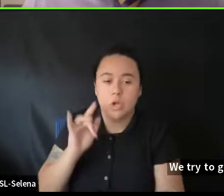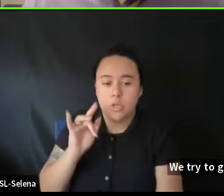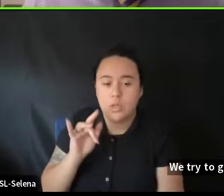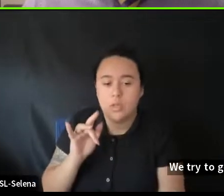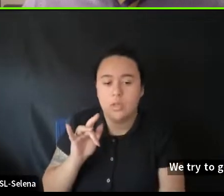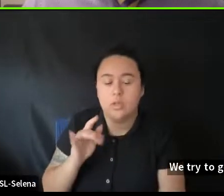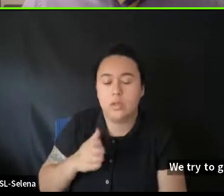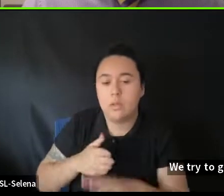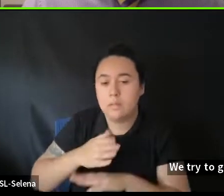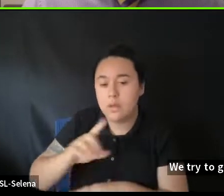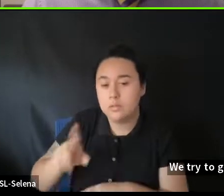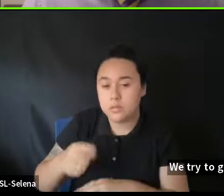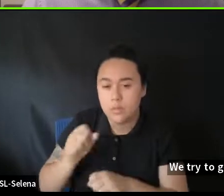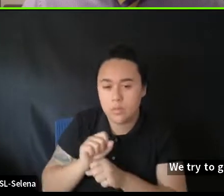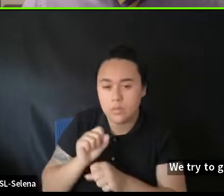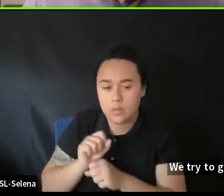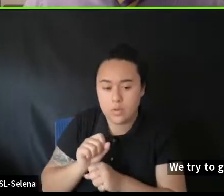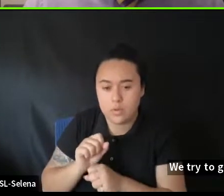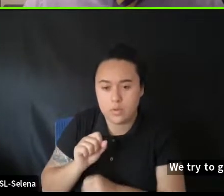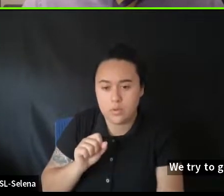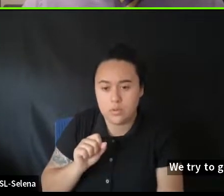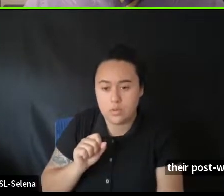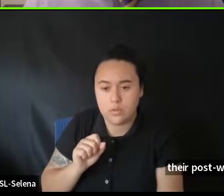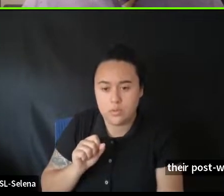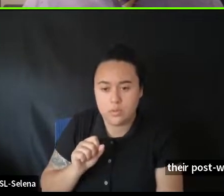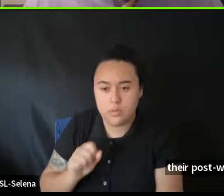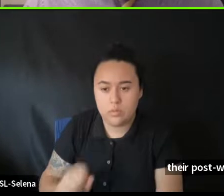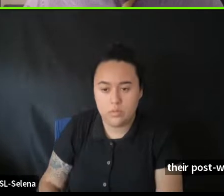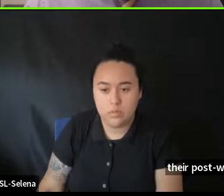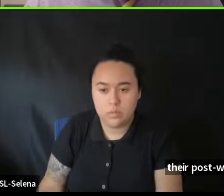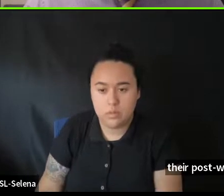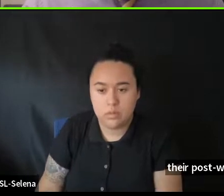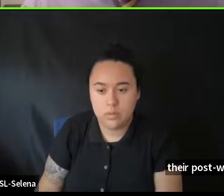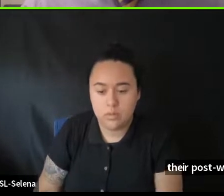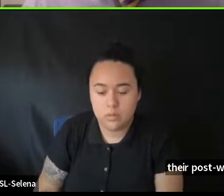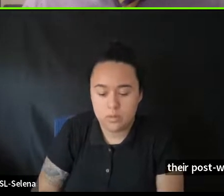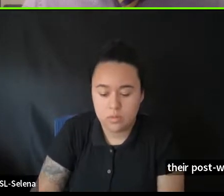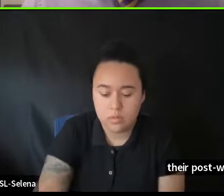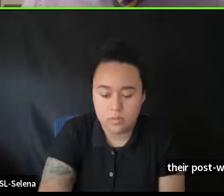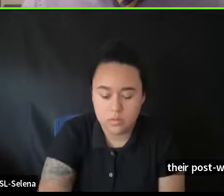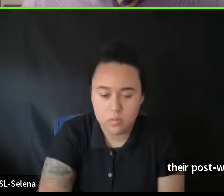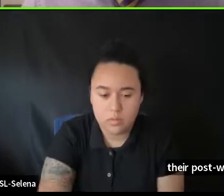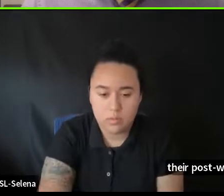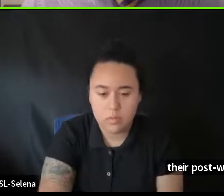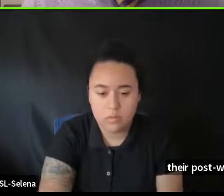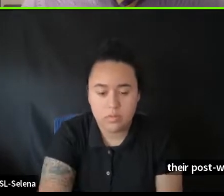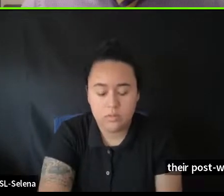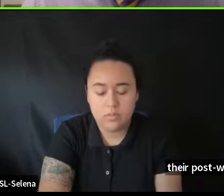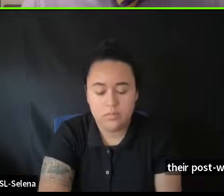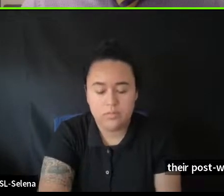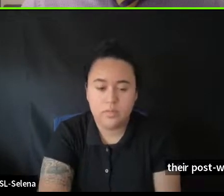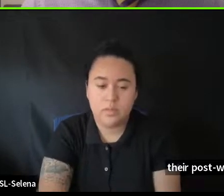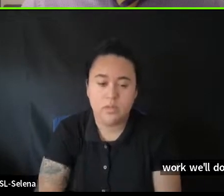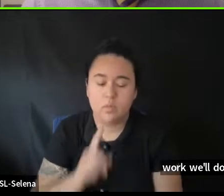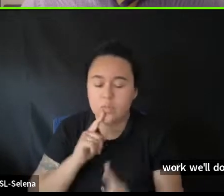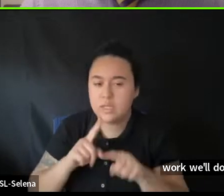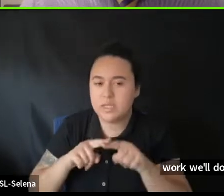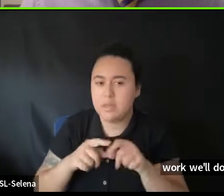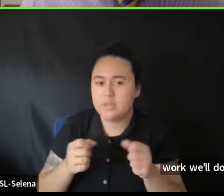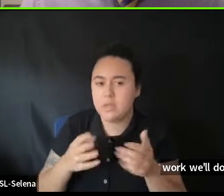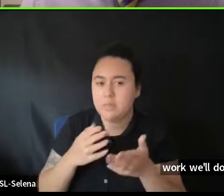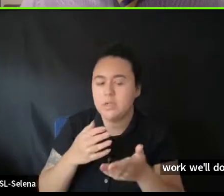only work. Will do. Again. If you meet the mental spin thresholds. Um. But again. We. We. We really are.